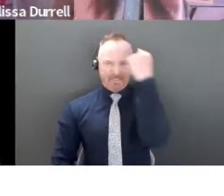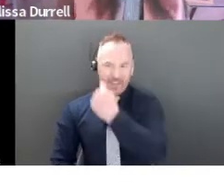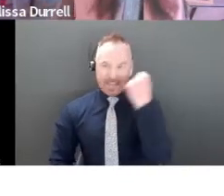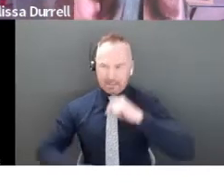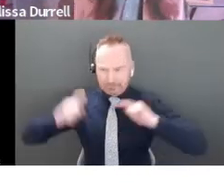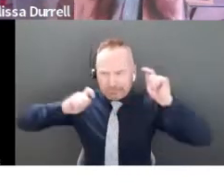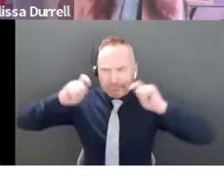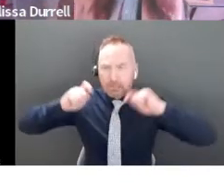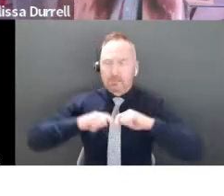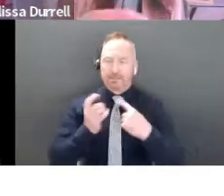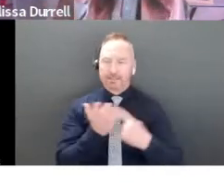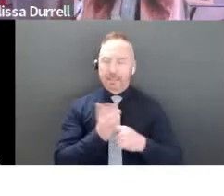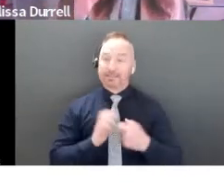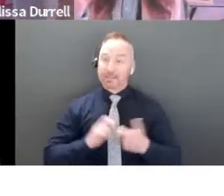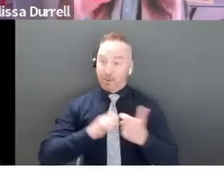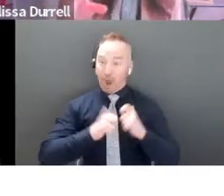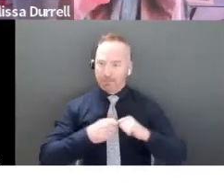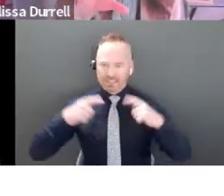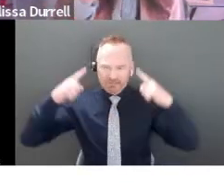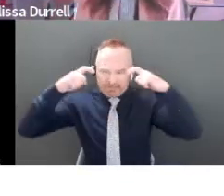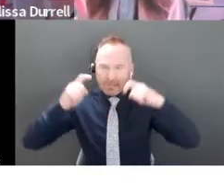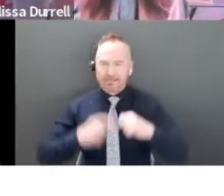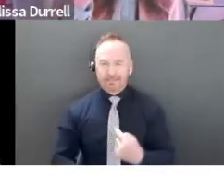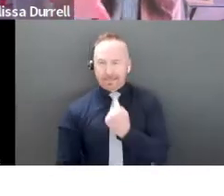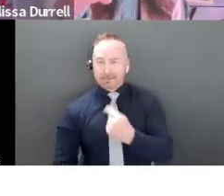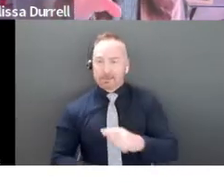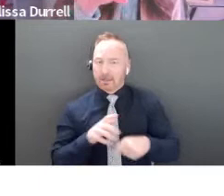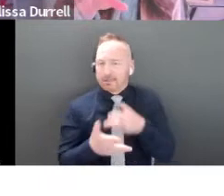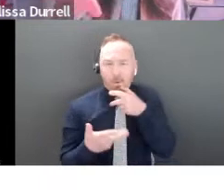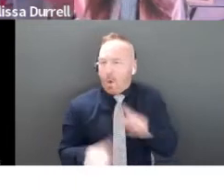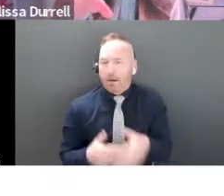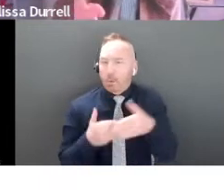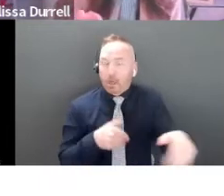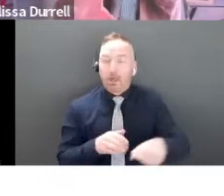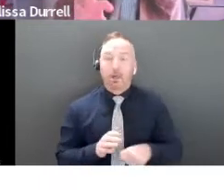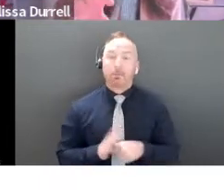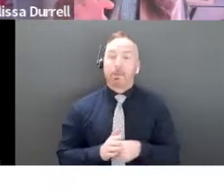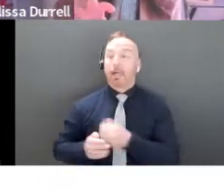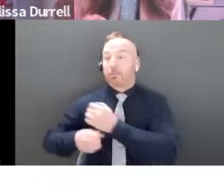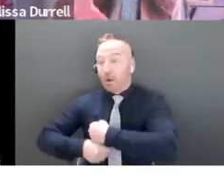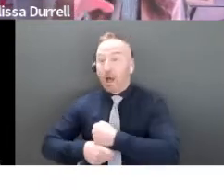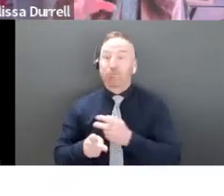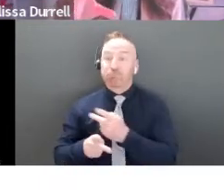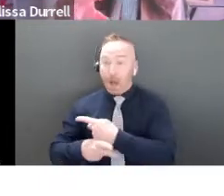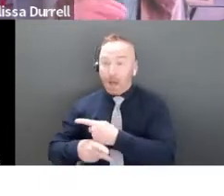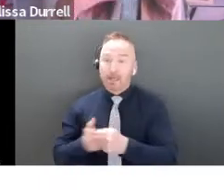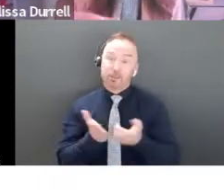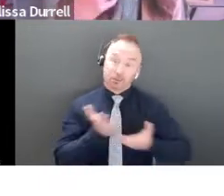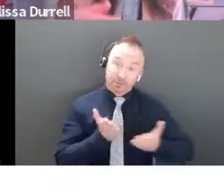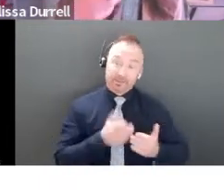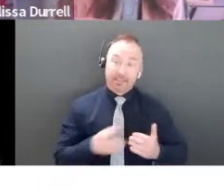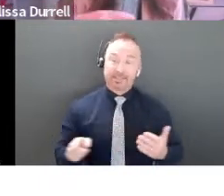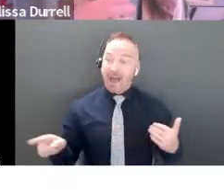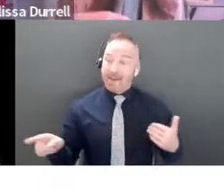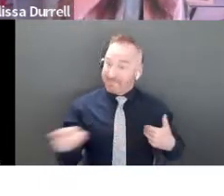sucks. I don't want to deal with this anymore. Right? Like people that are that when you, we talk about the product and services that you have, we want that